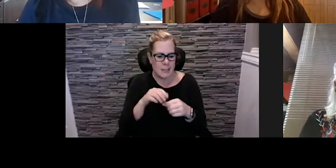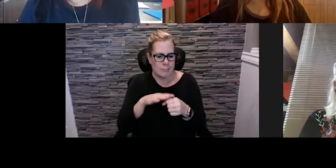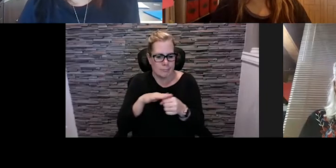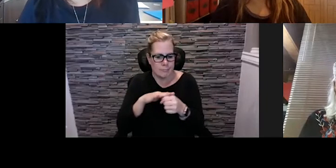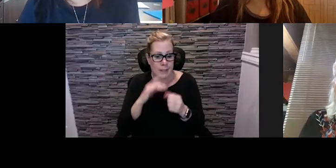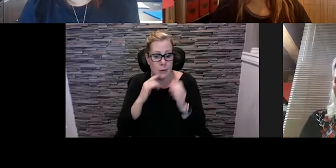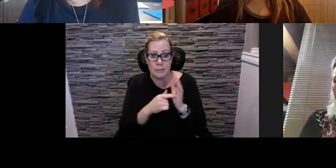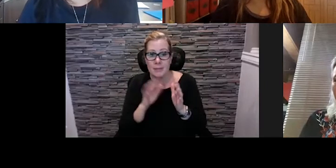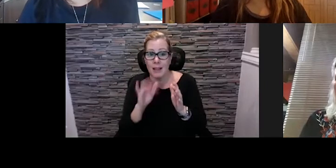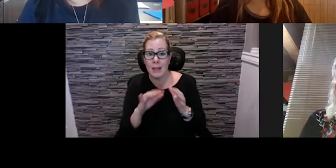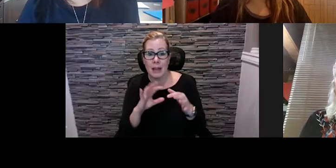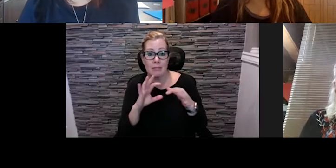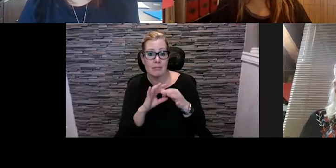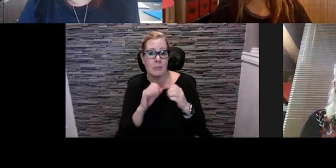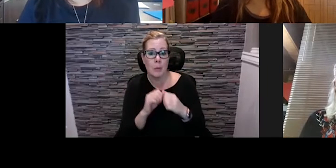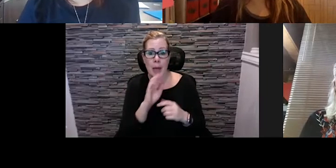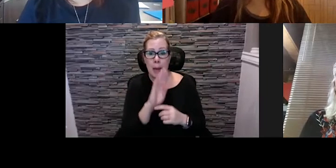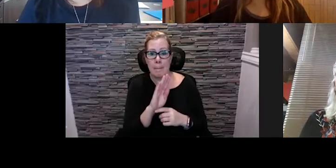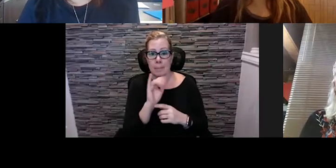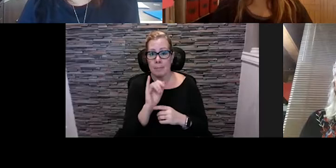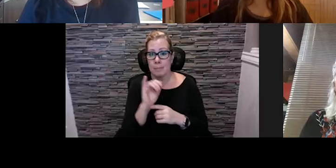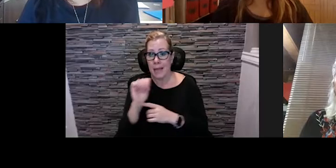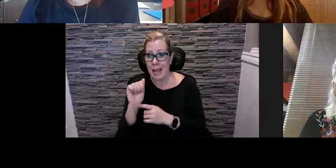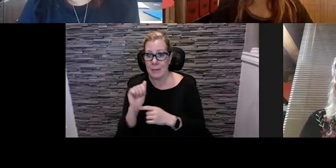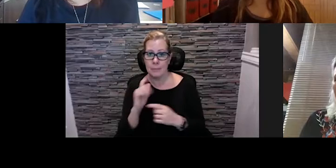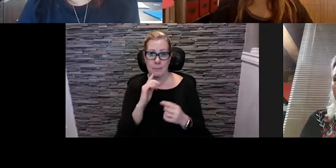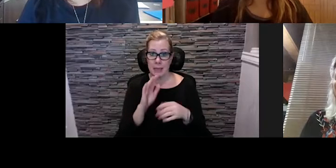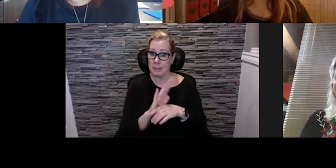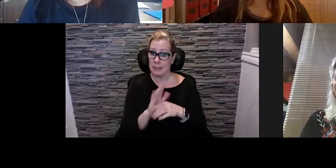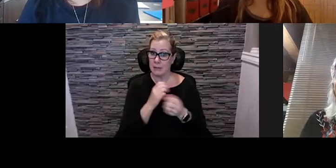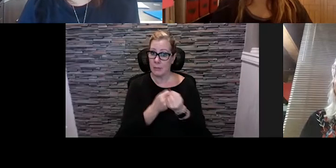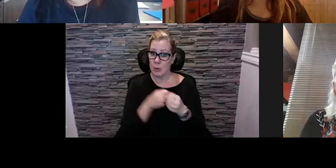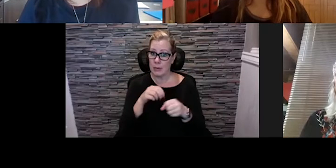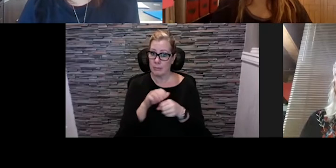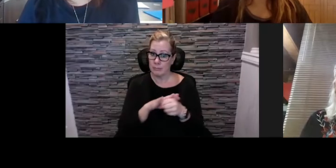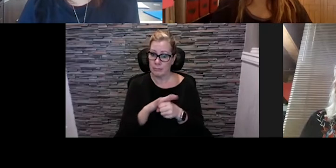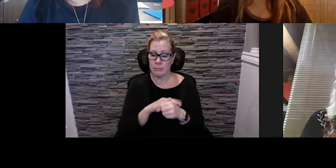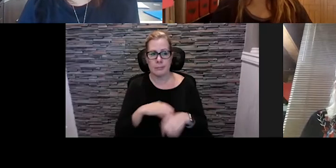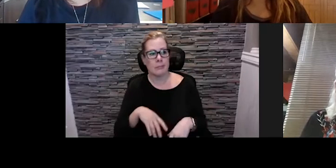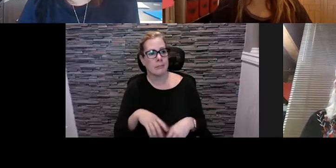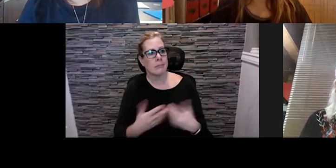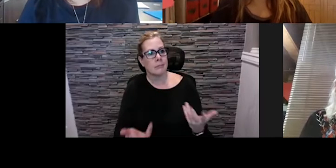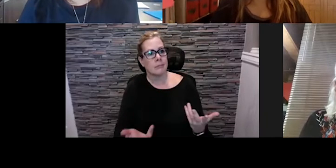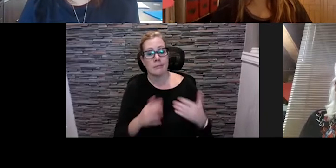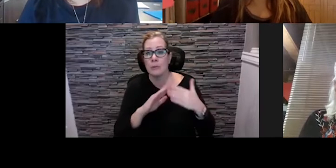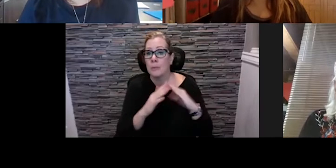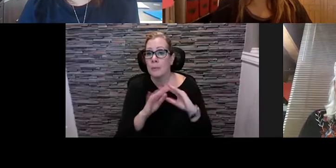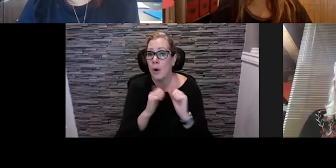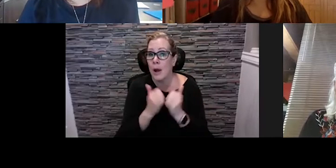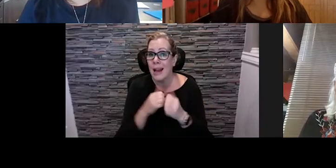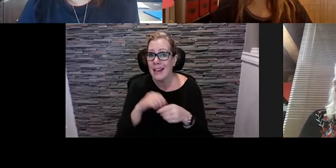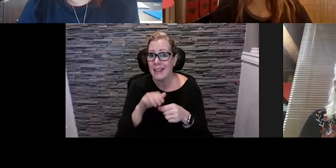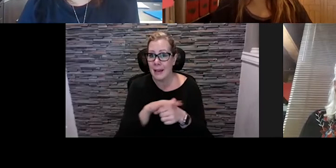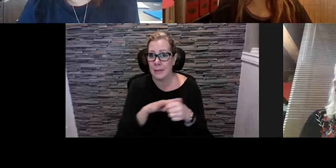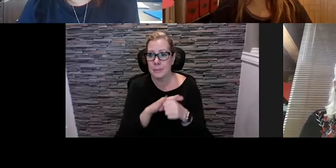connected to a BIA are there supporting businesses in that area is there community association. And who lives within that community